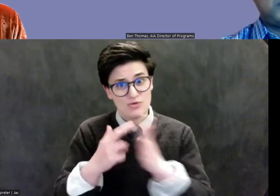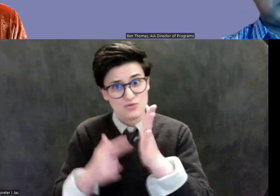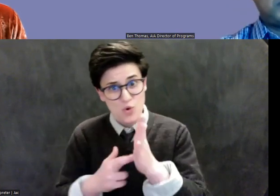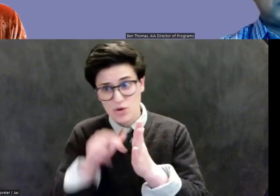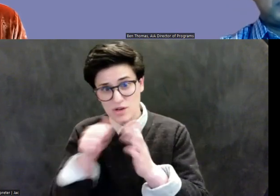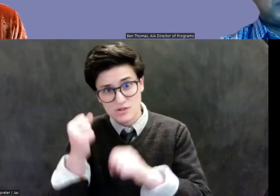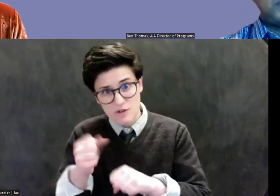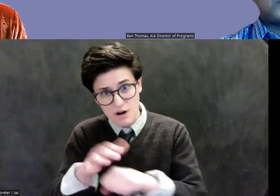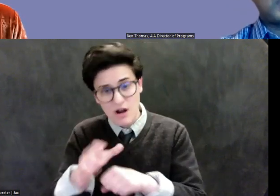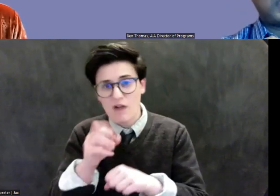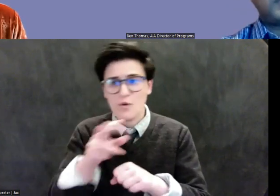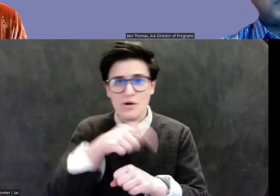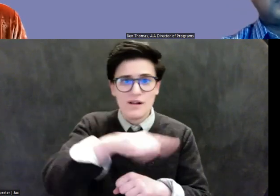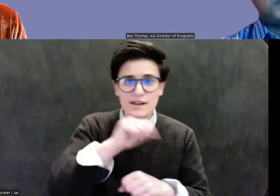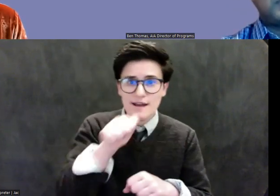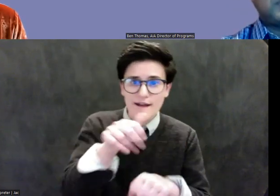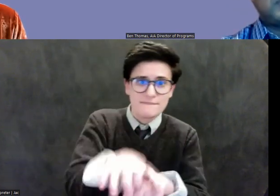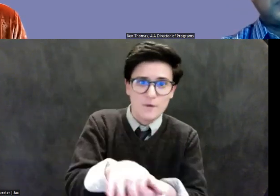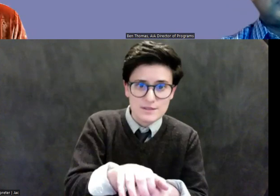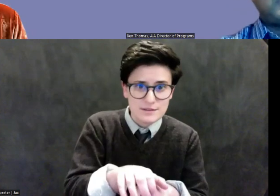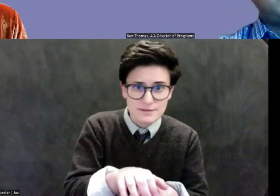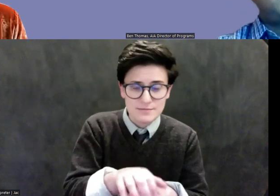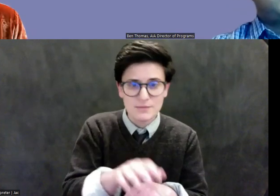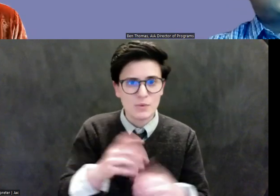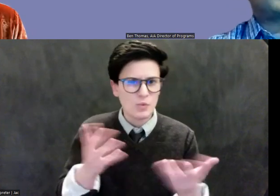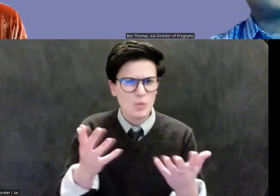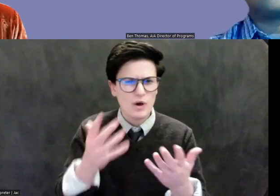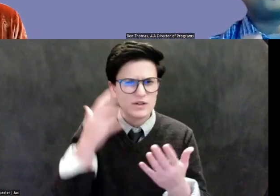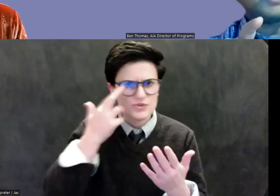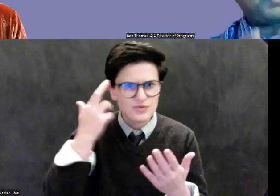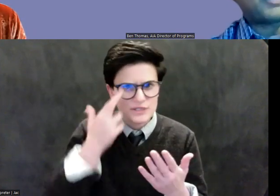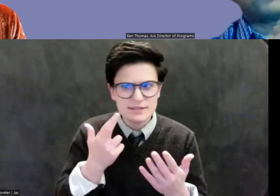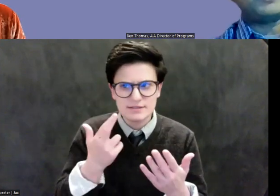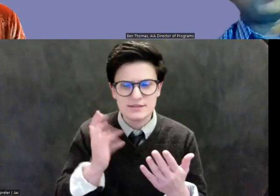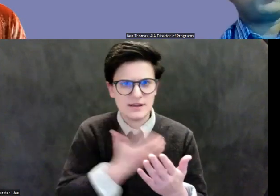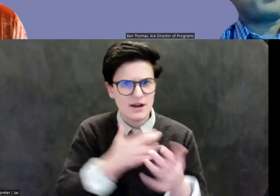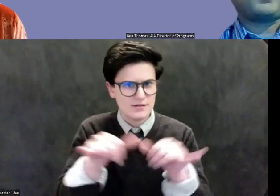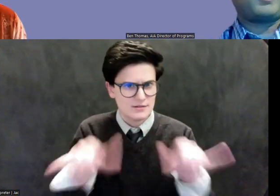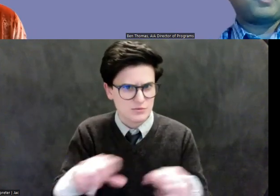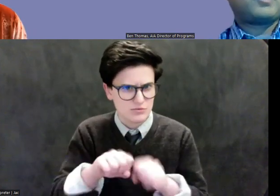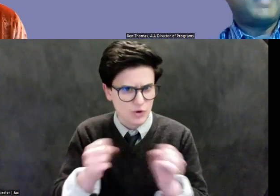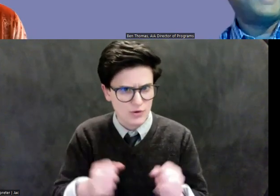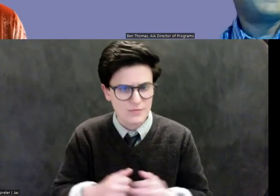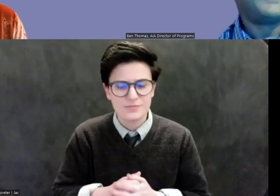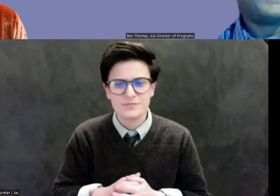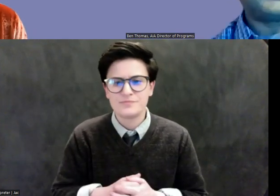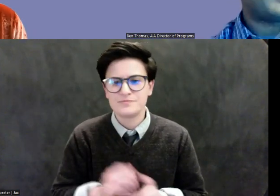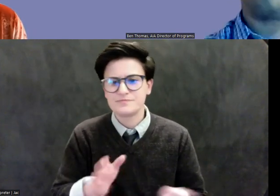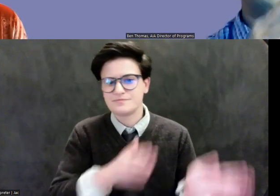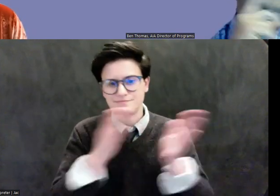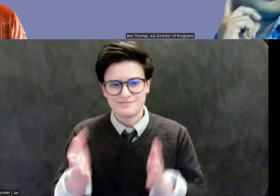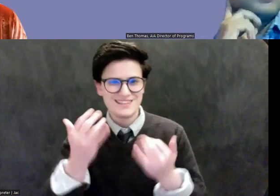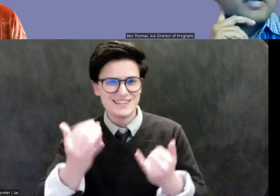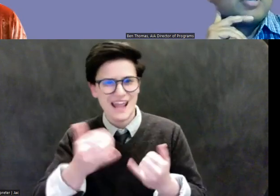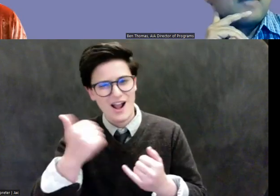to find out what that is. What, what is the reason? Okay. So keeping, I'm going to give you a two-parter here. So